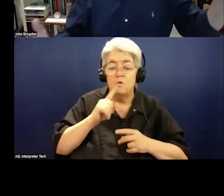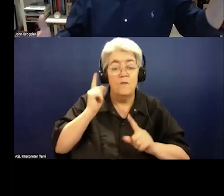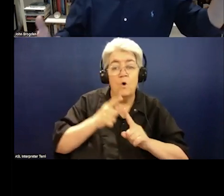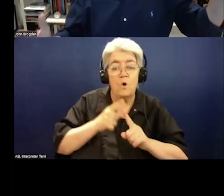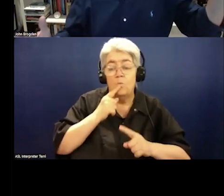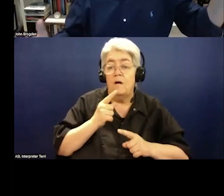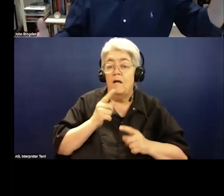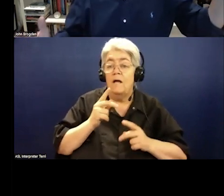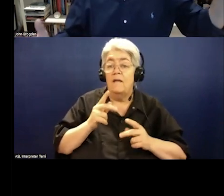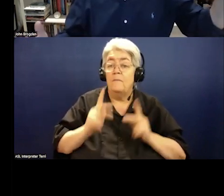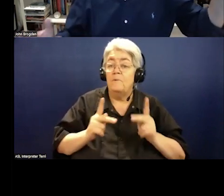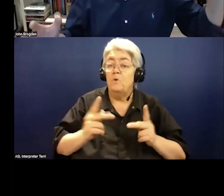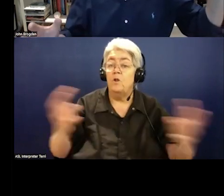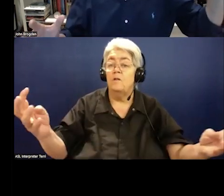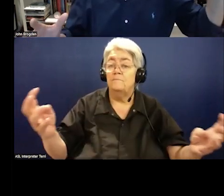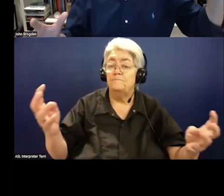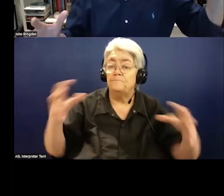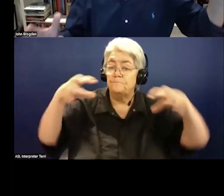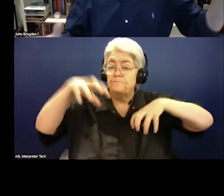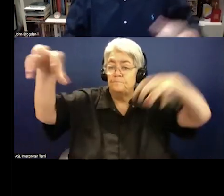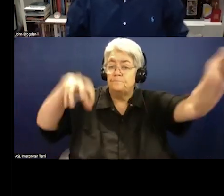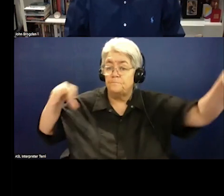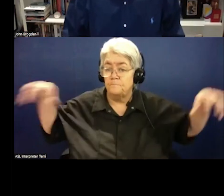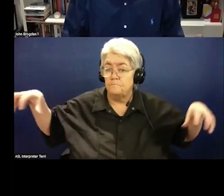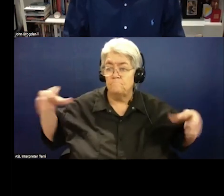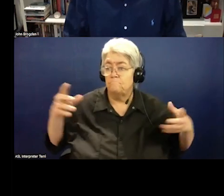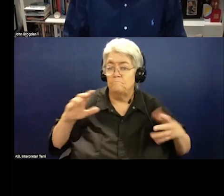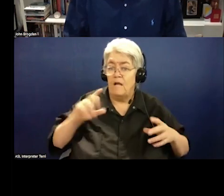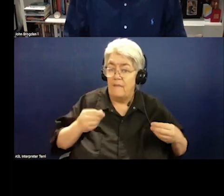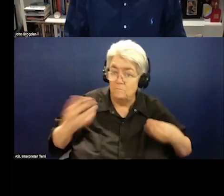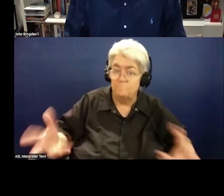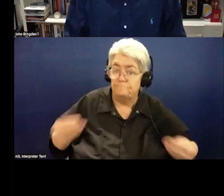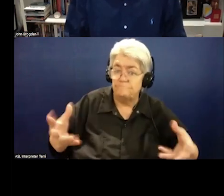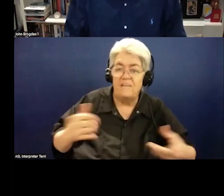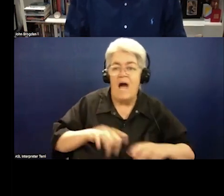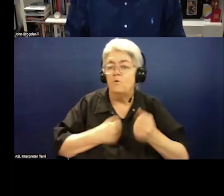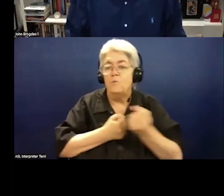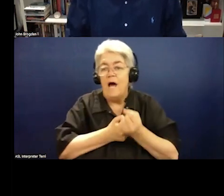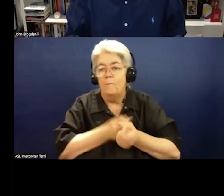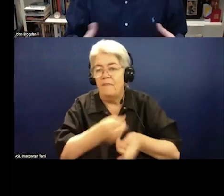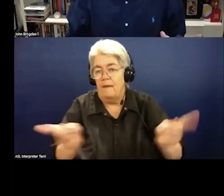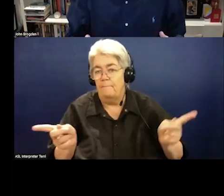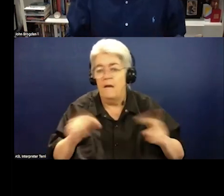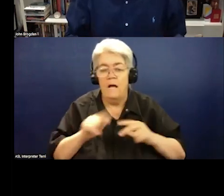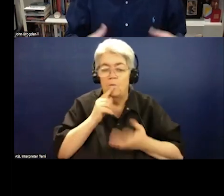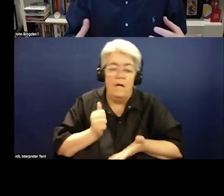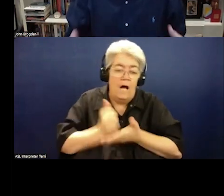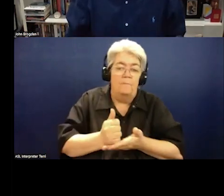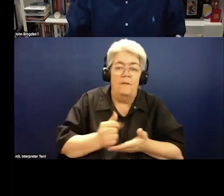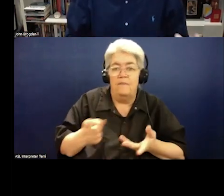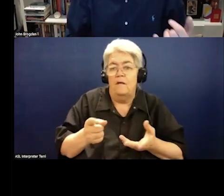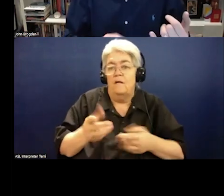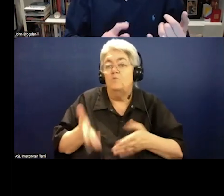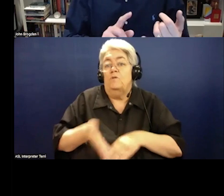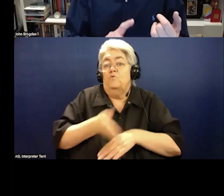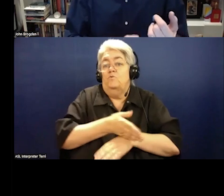range in services and resources enormously? How do we help them improve their resources? How do we increase our membership to create a